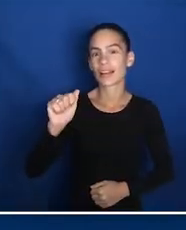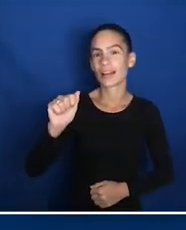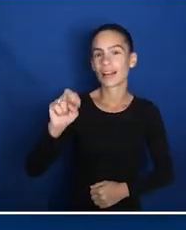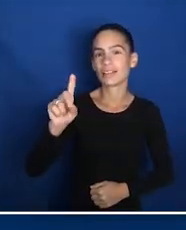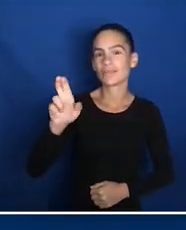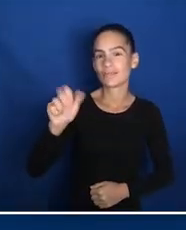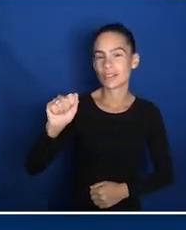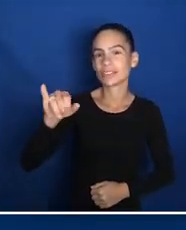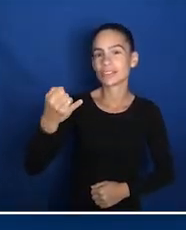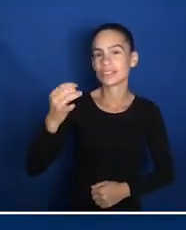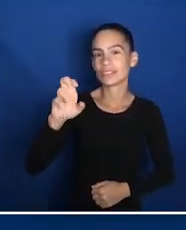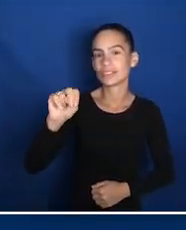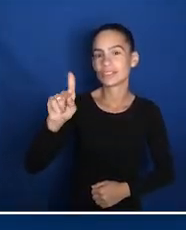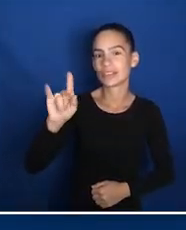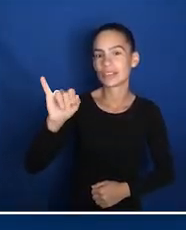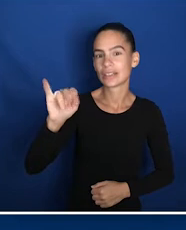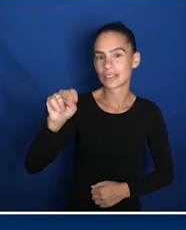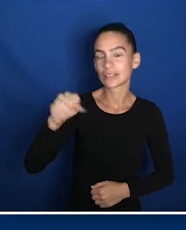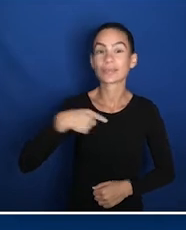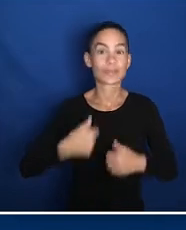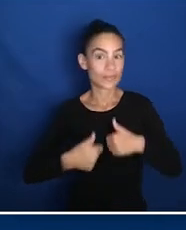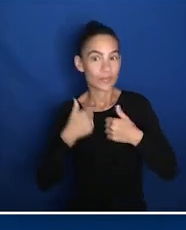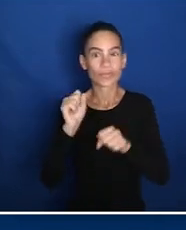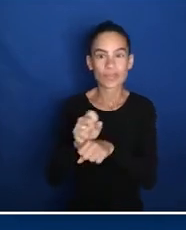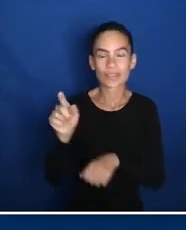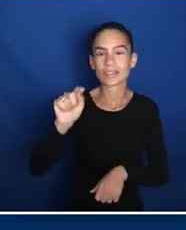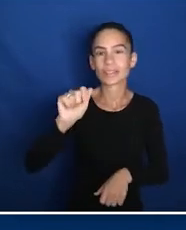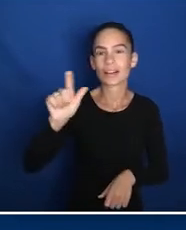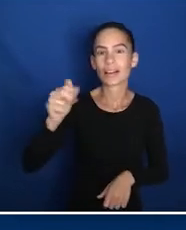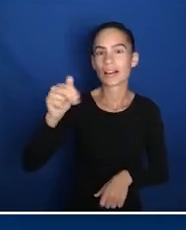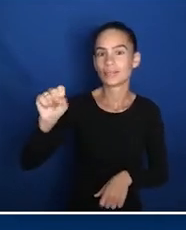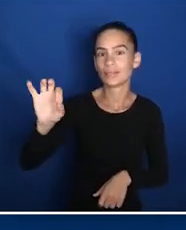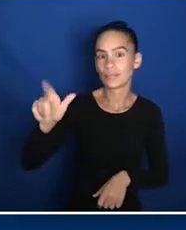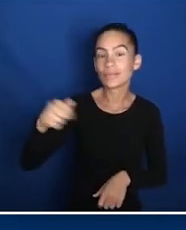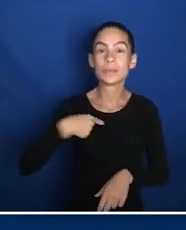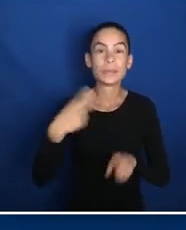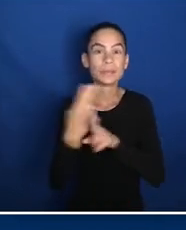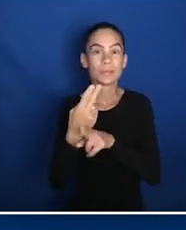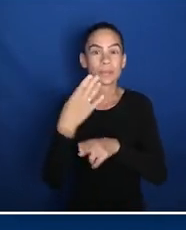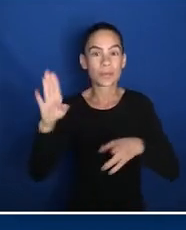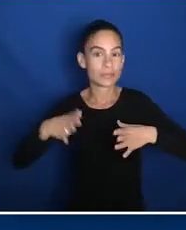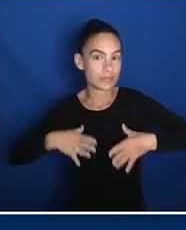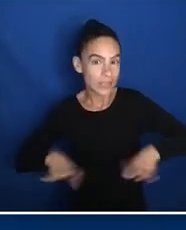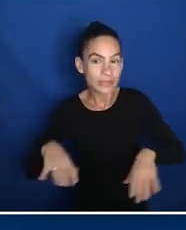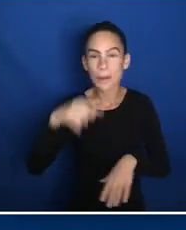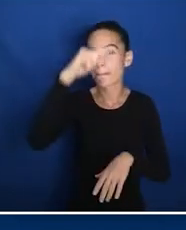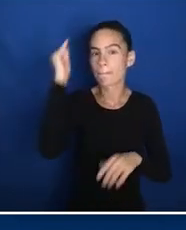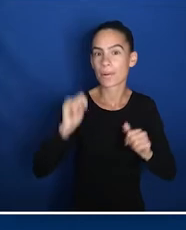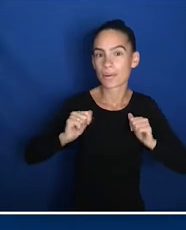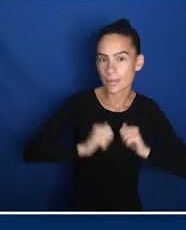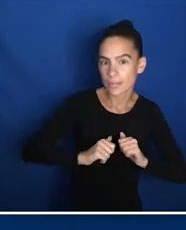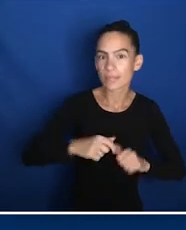Jenkins. I live and work in Tallahassee, Florida. I am wearing a blue dress with a cardigan, black cardigan,